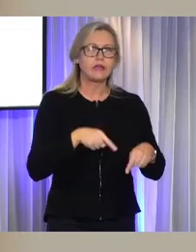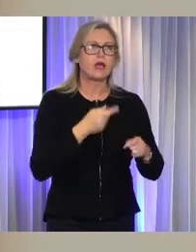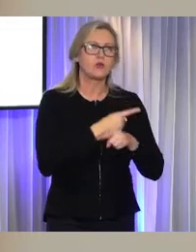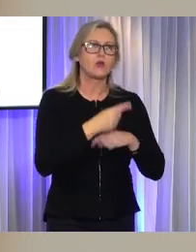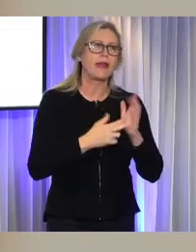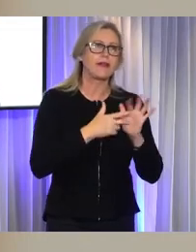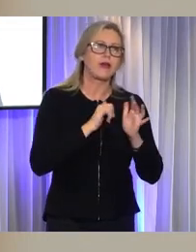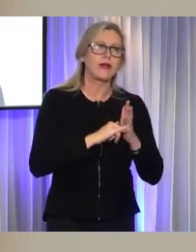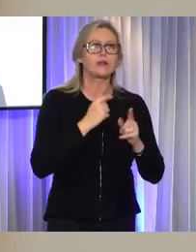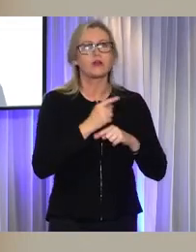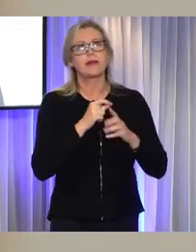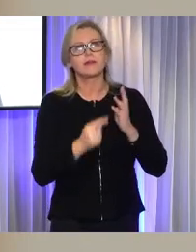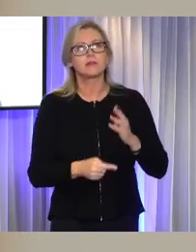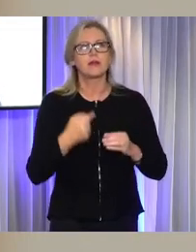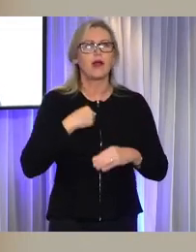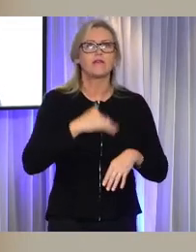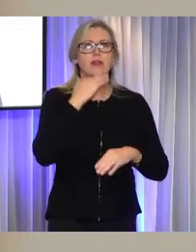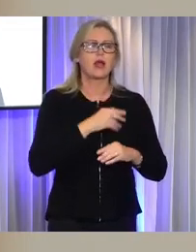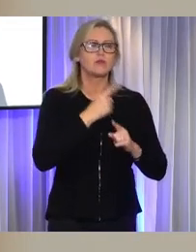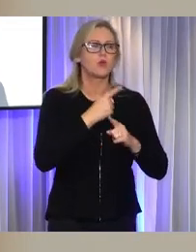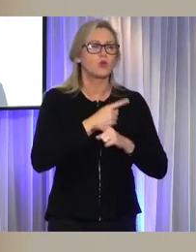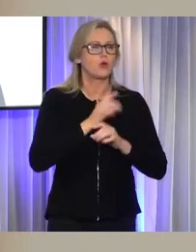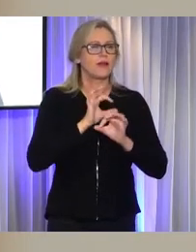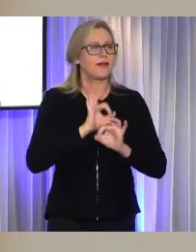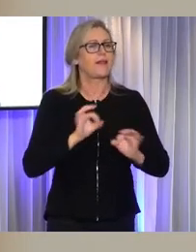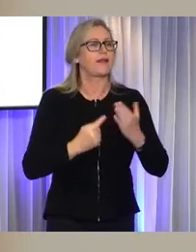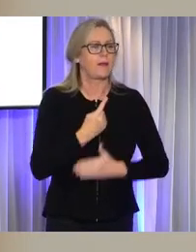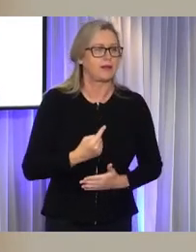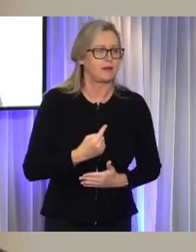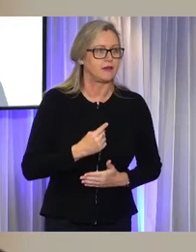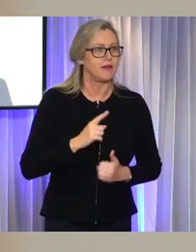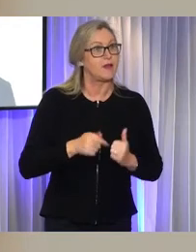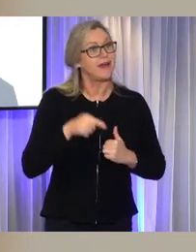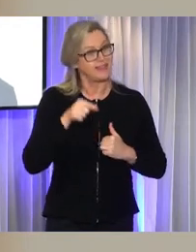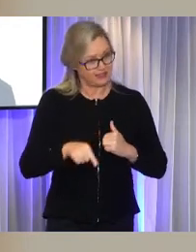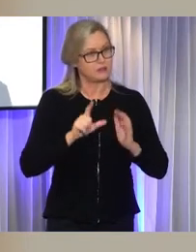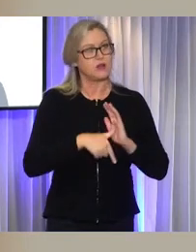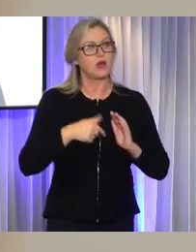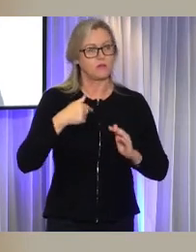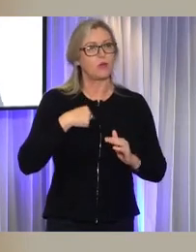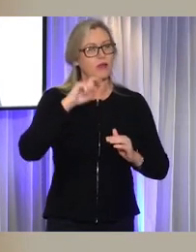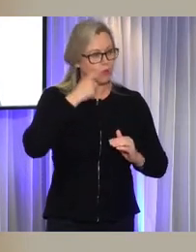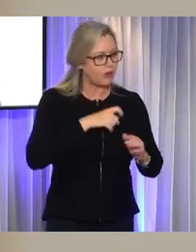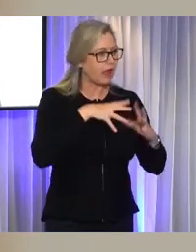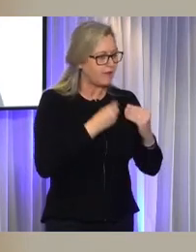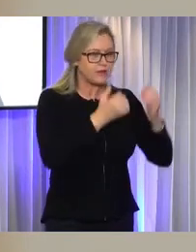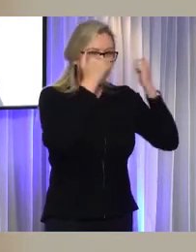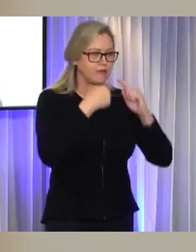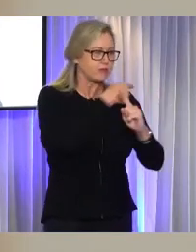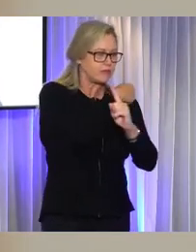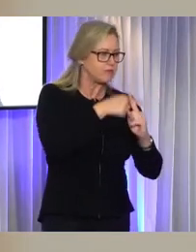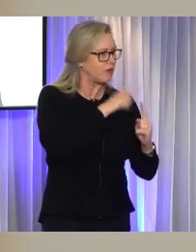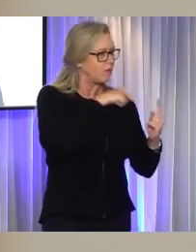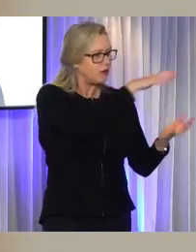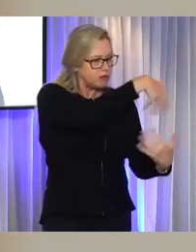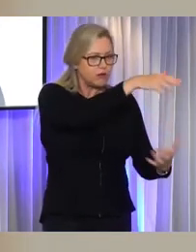Well, friends, this review will be the review of reviews. It's going to take into account all the existing evidence, all the good ideas which got left on